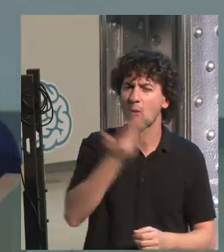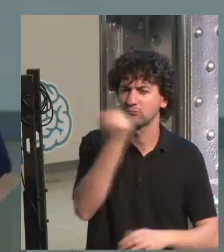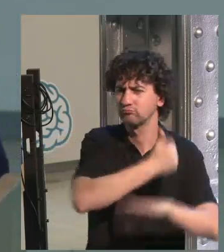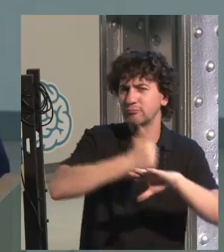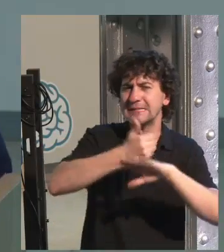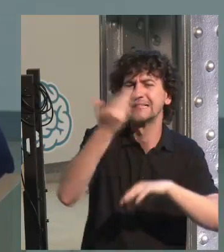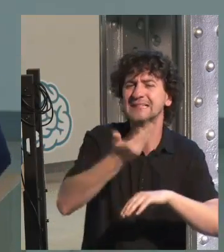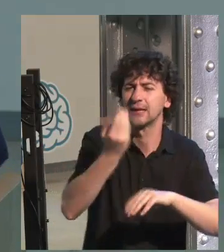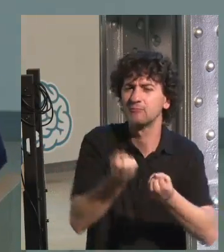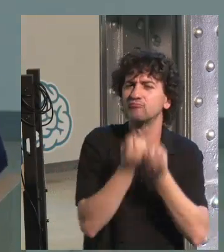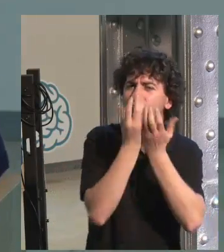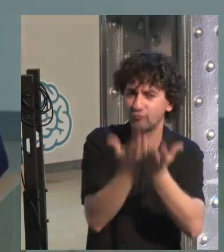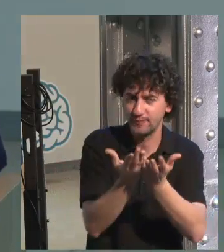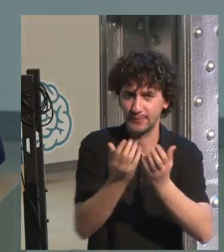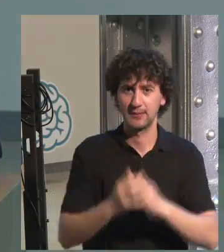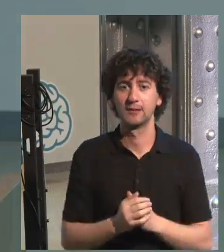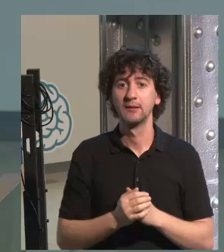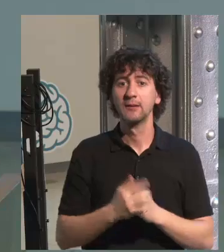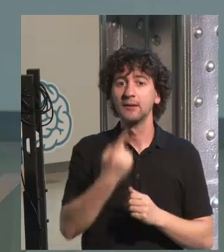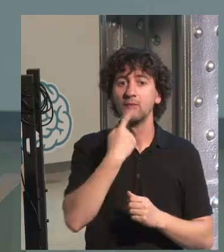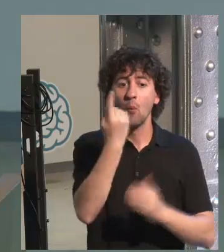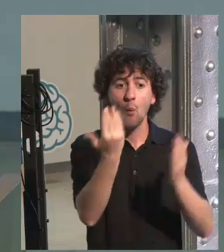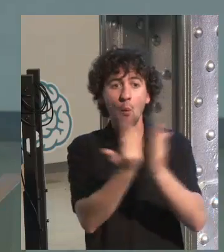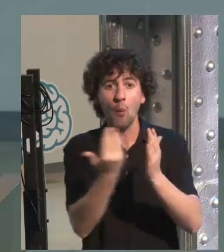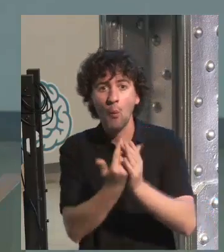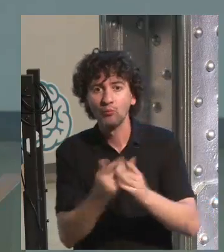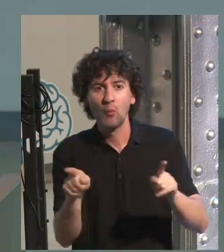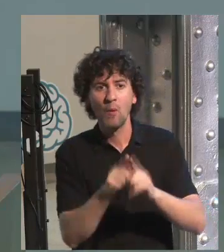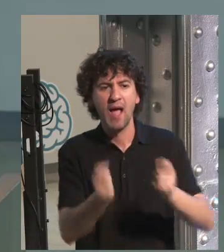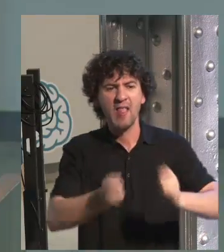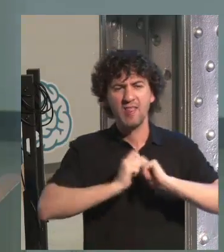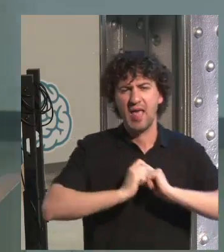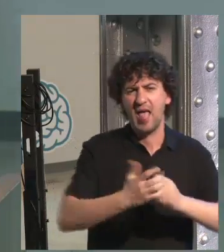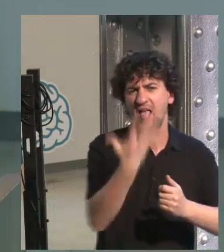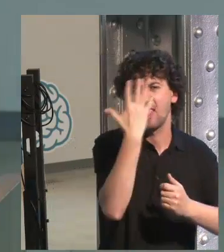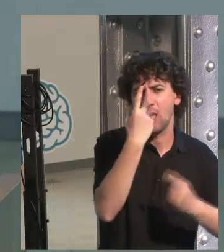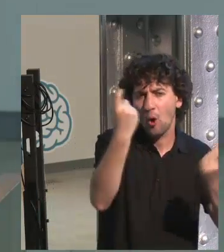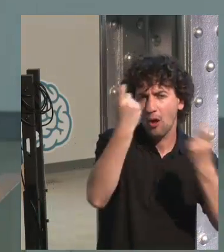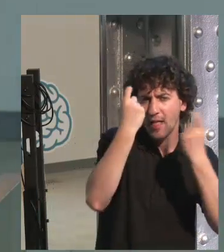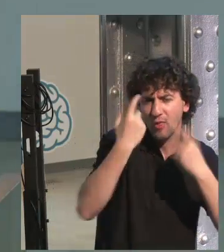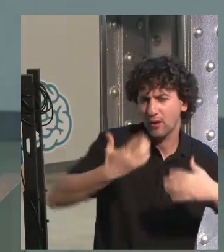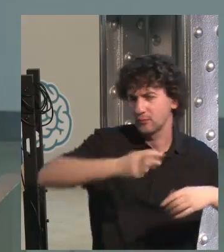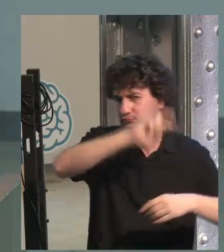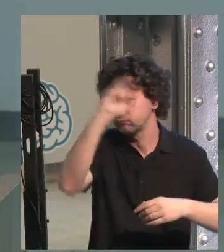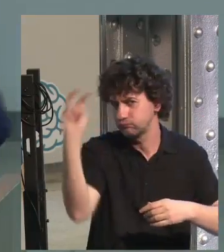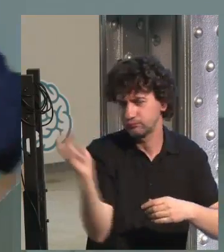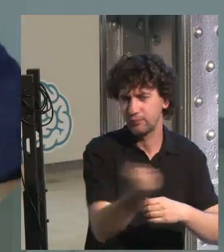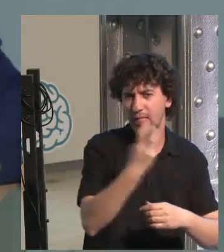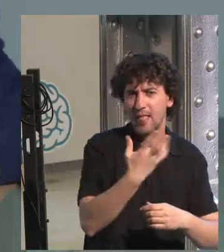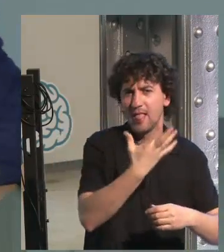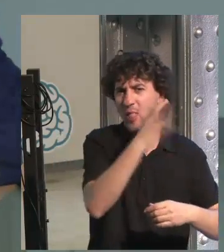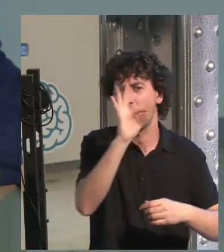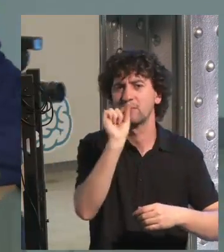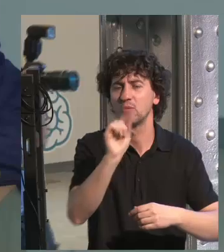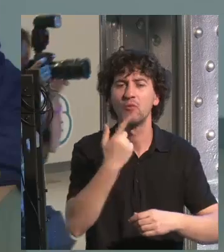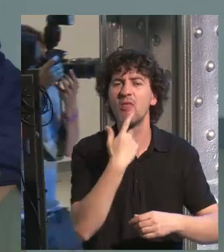will deliver it to you. It is not about to have a great